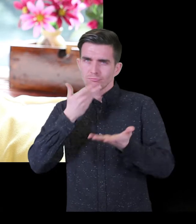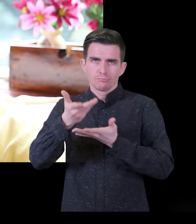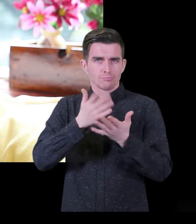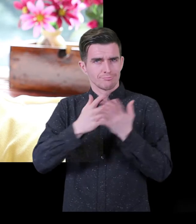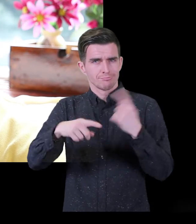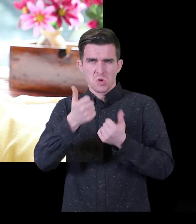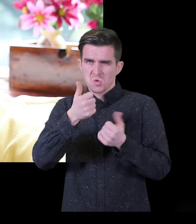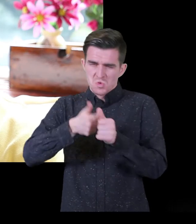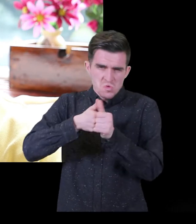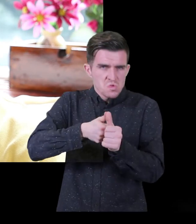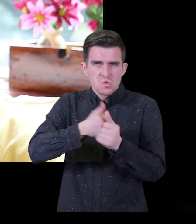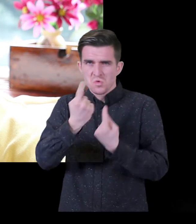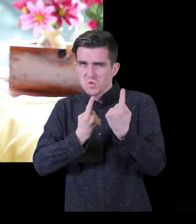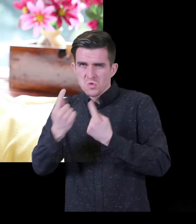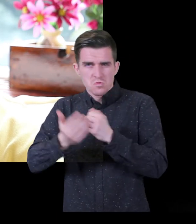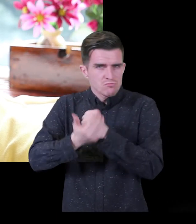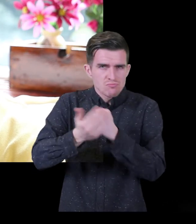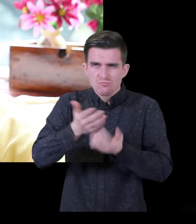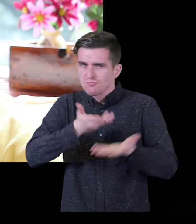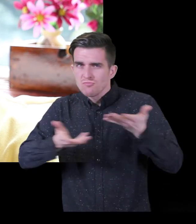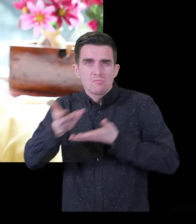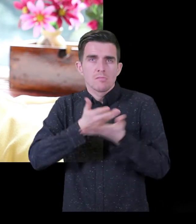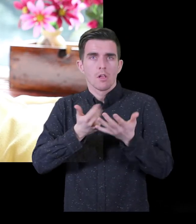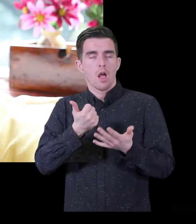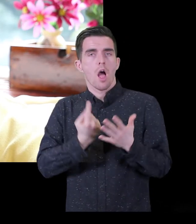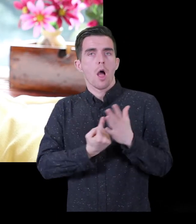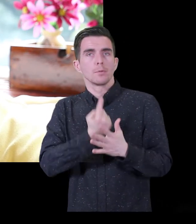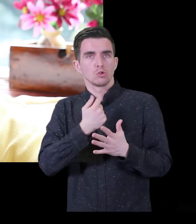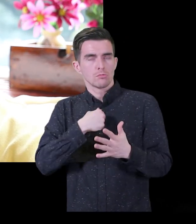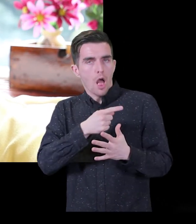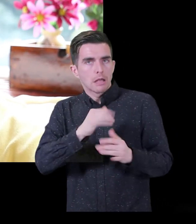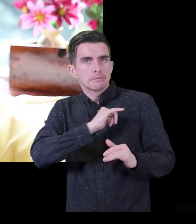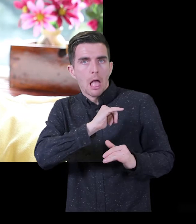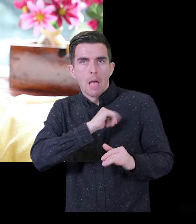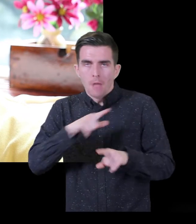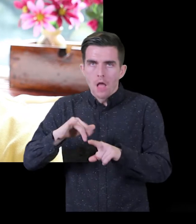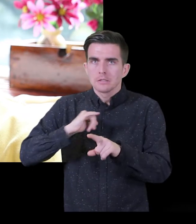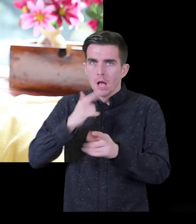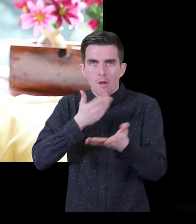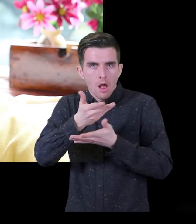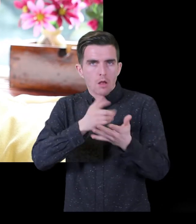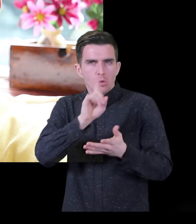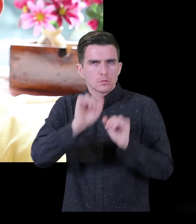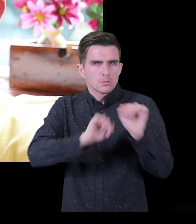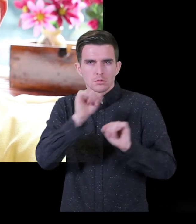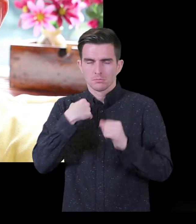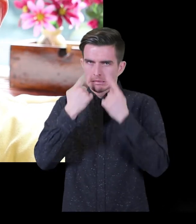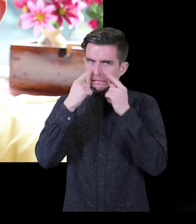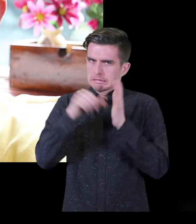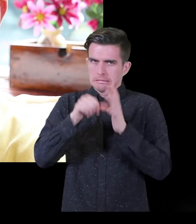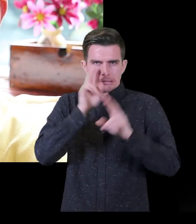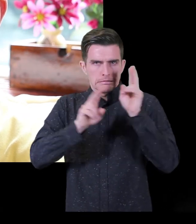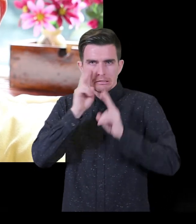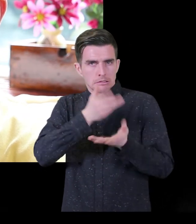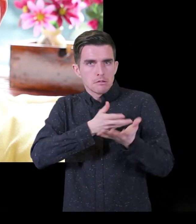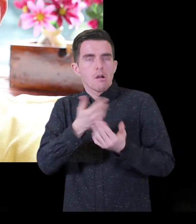relaxed situation. The people there were very, very caring. It gave me the opportunity to